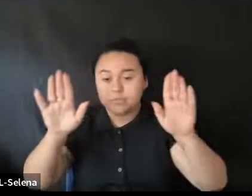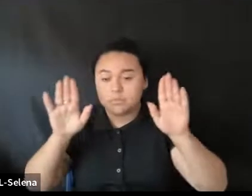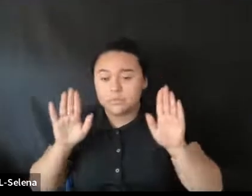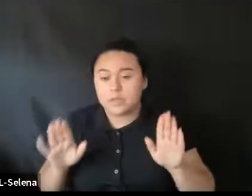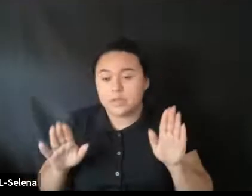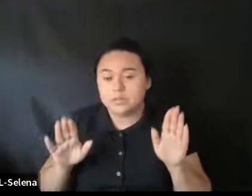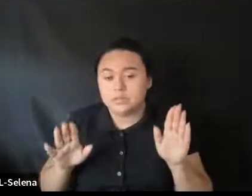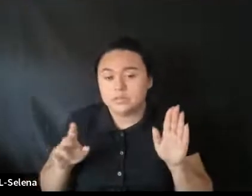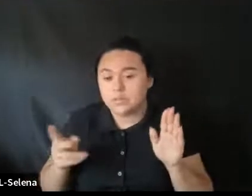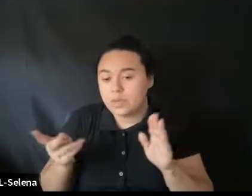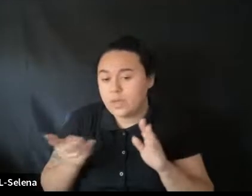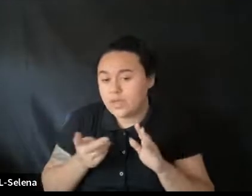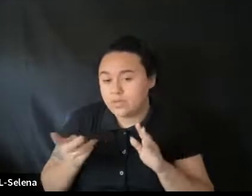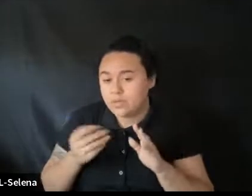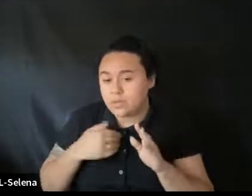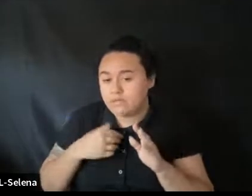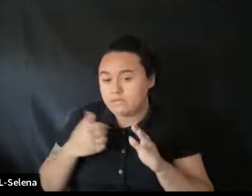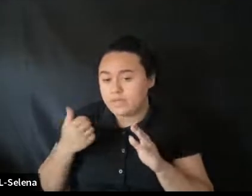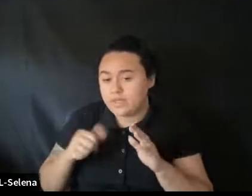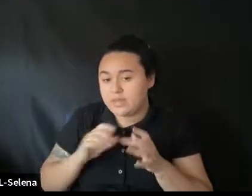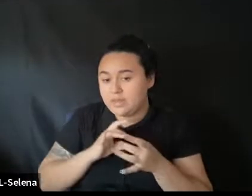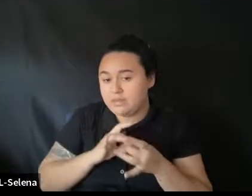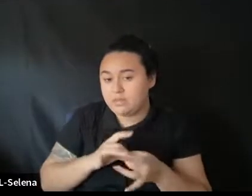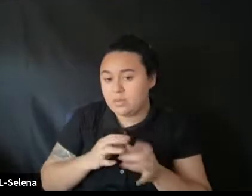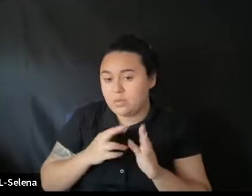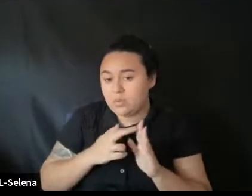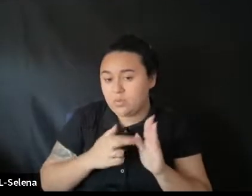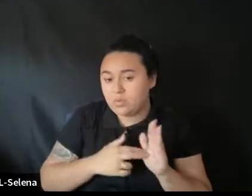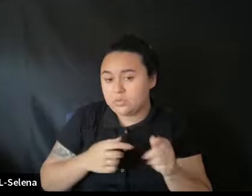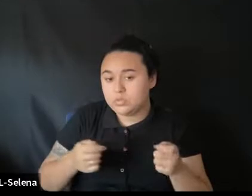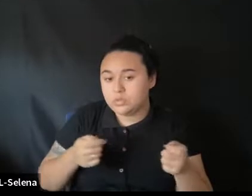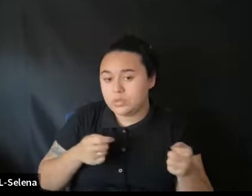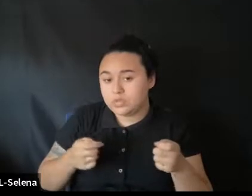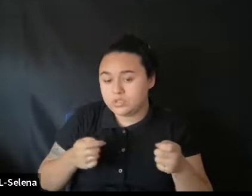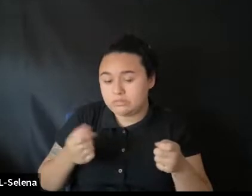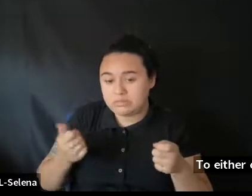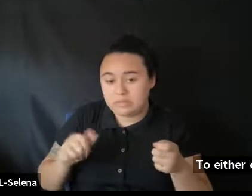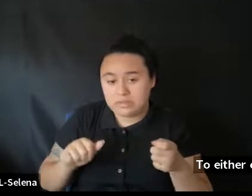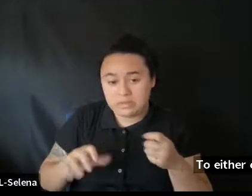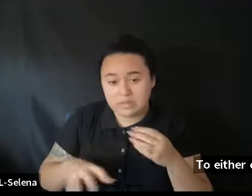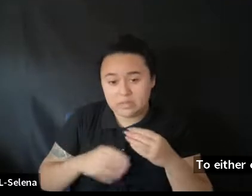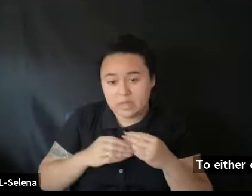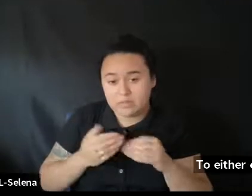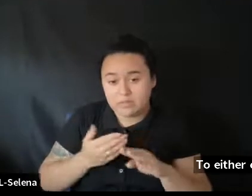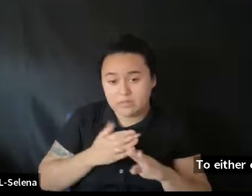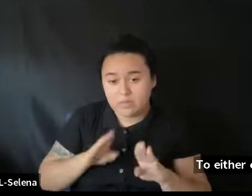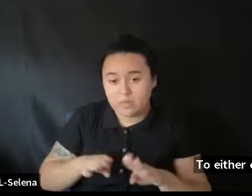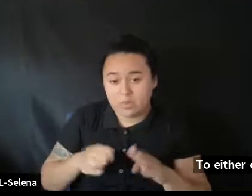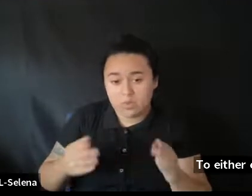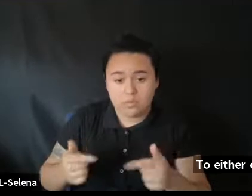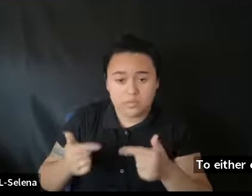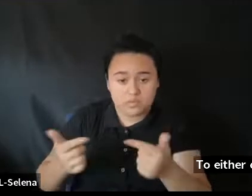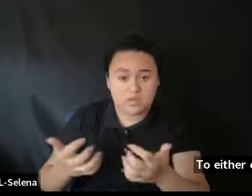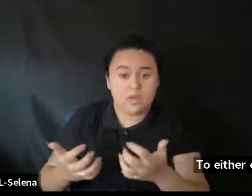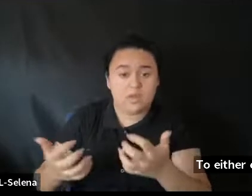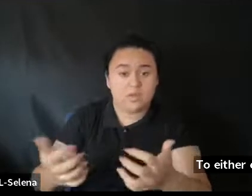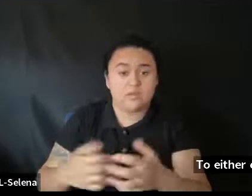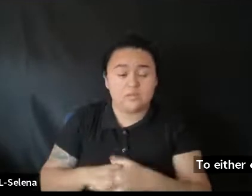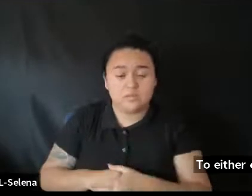Do either of you. Have anything about. Rules and regulations. You want to add in. Before we open up. For more questions.